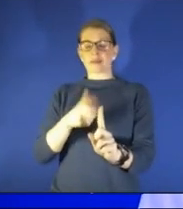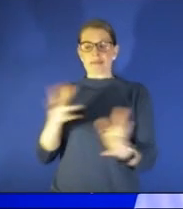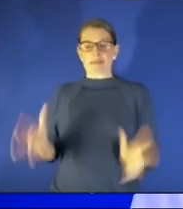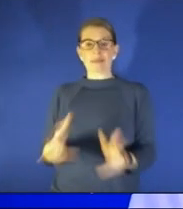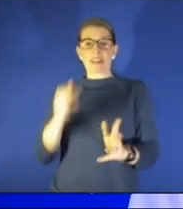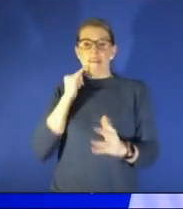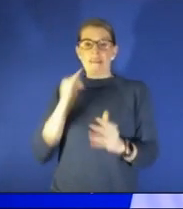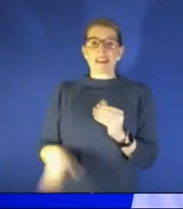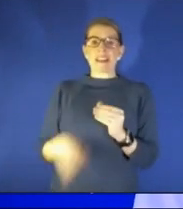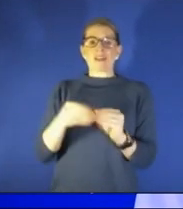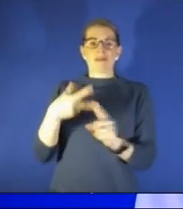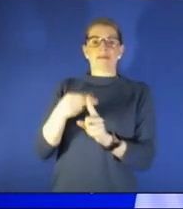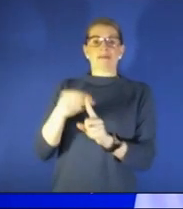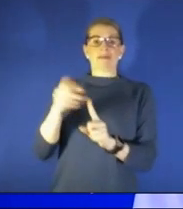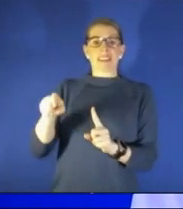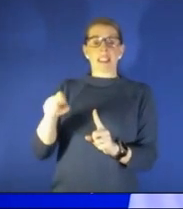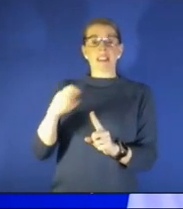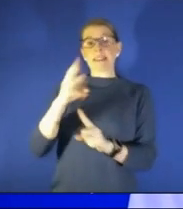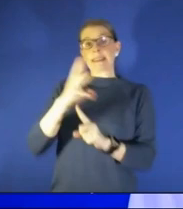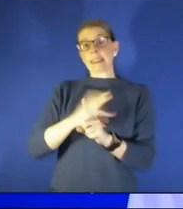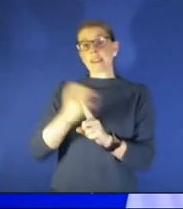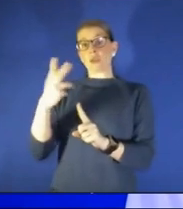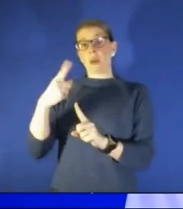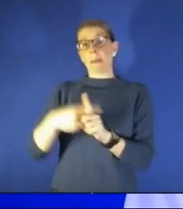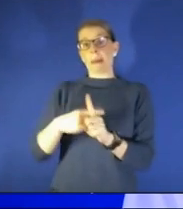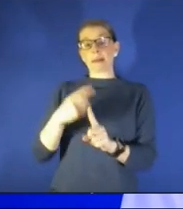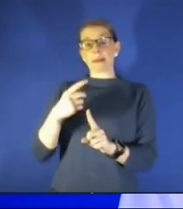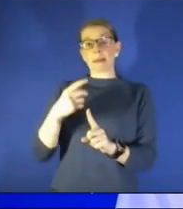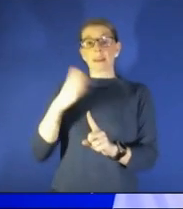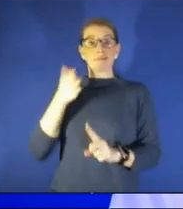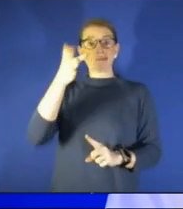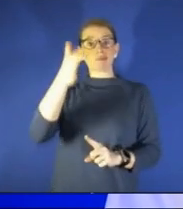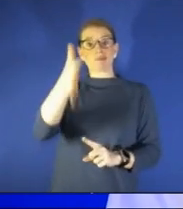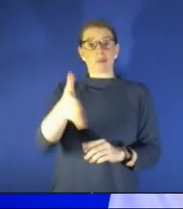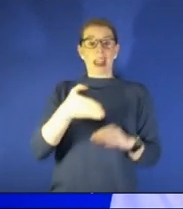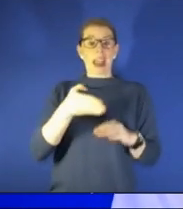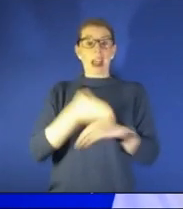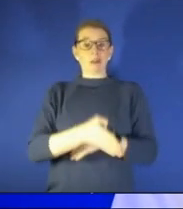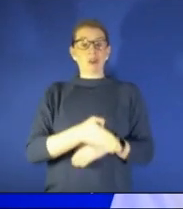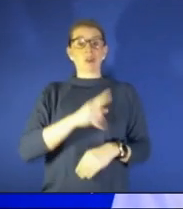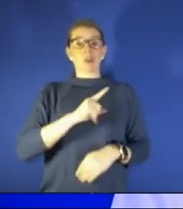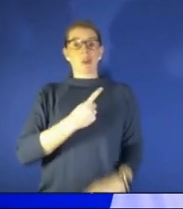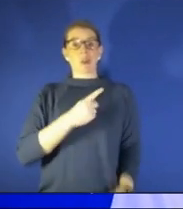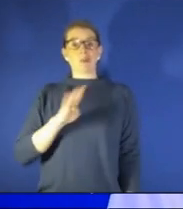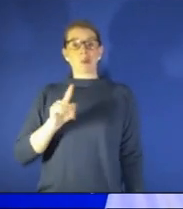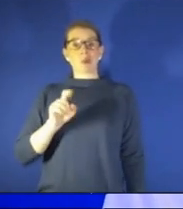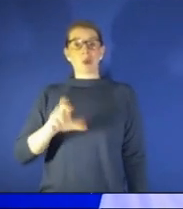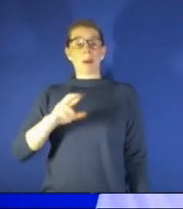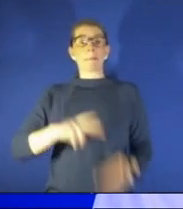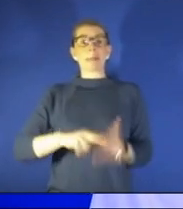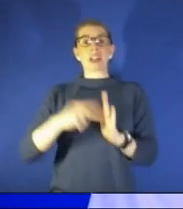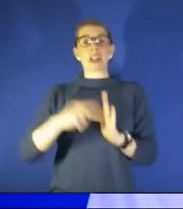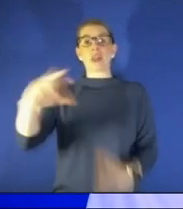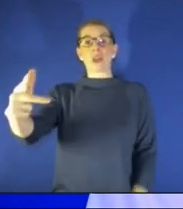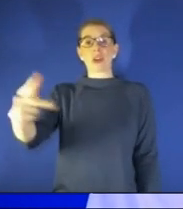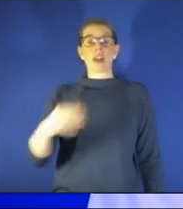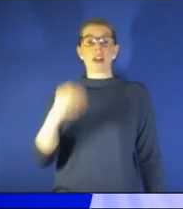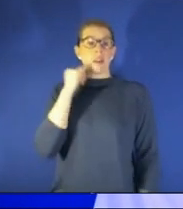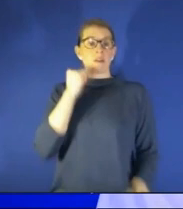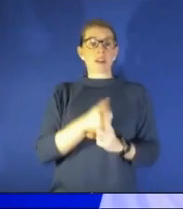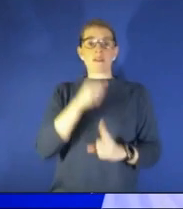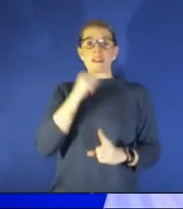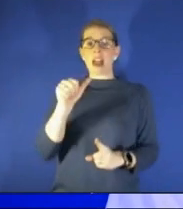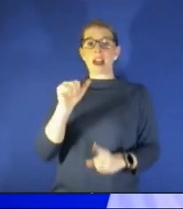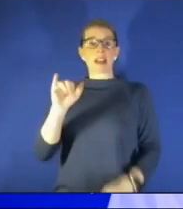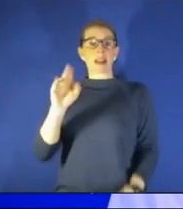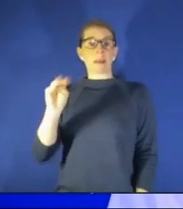is needed say six to 12 months after that booster dose so again that's the third dose if you are not immunocompromised and that's